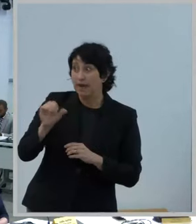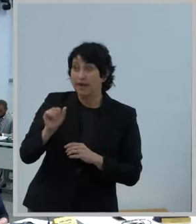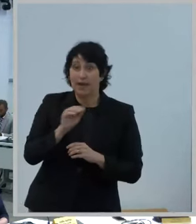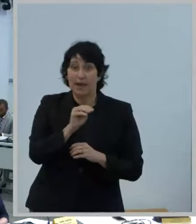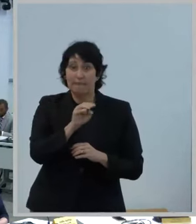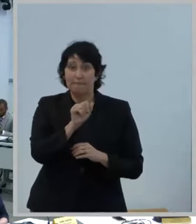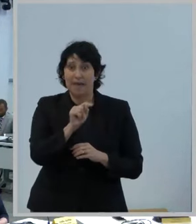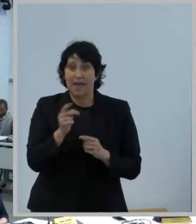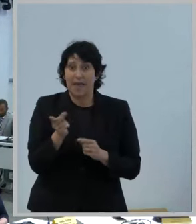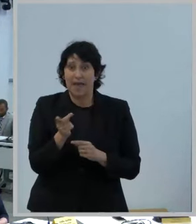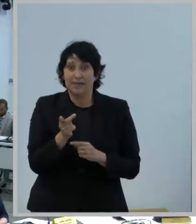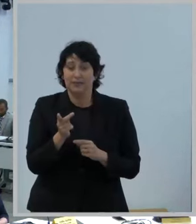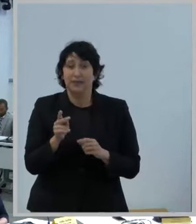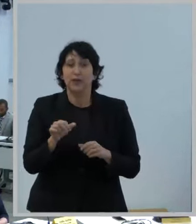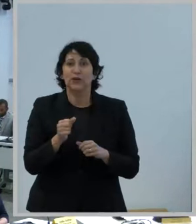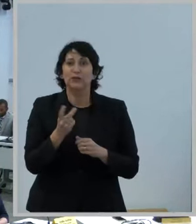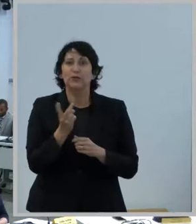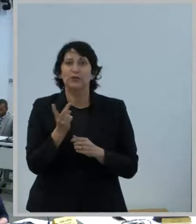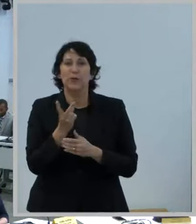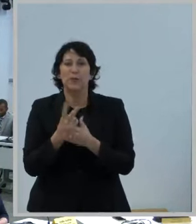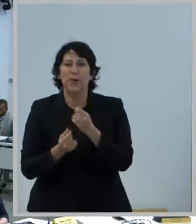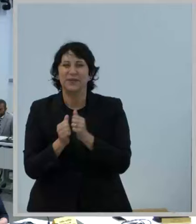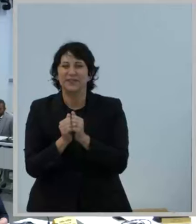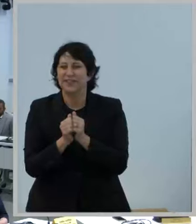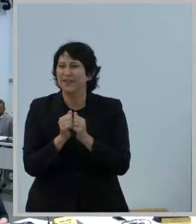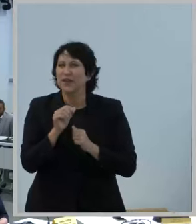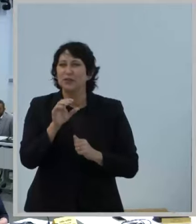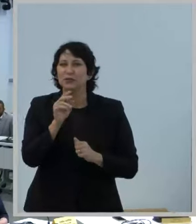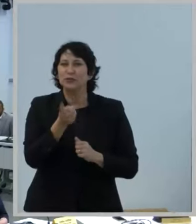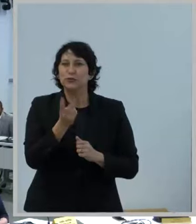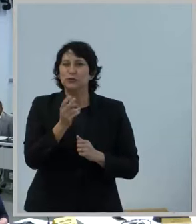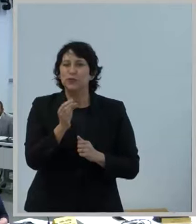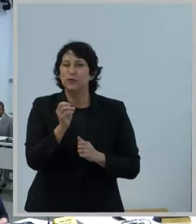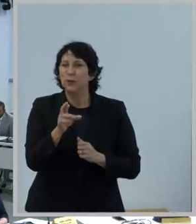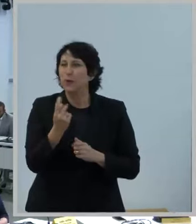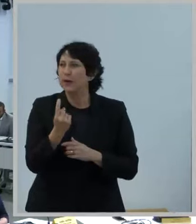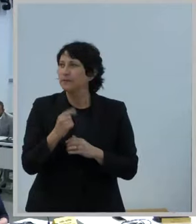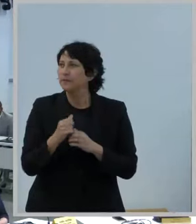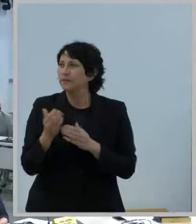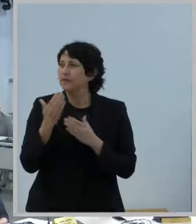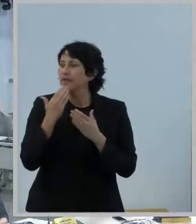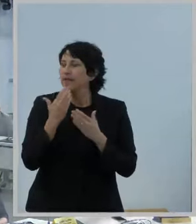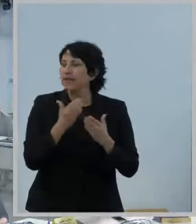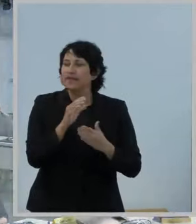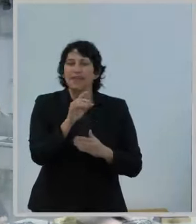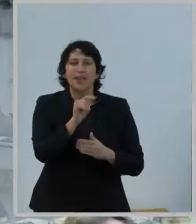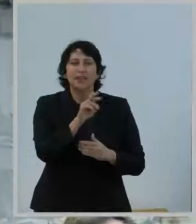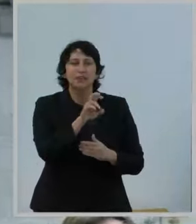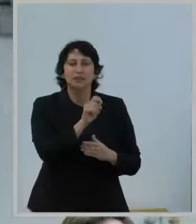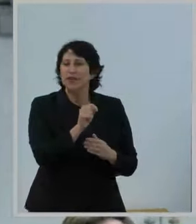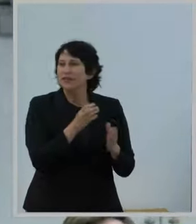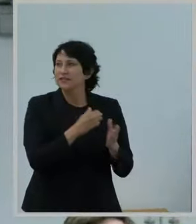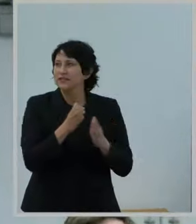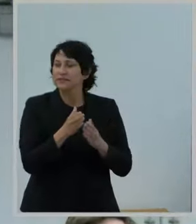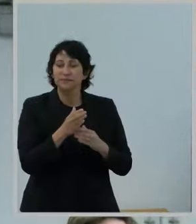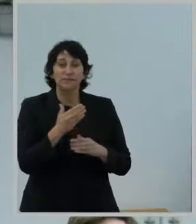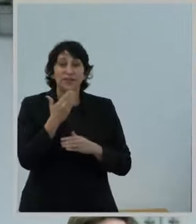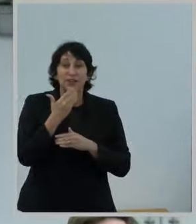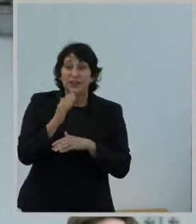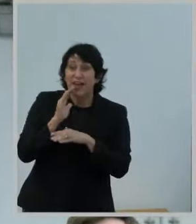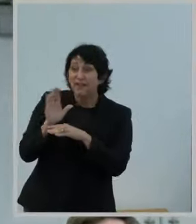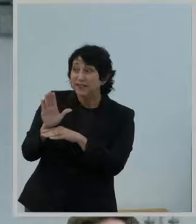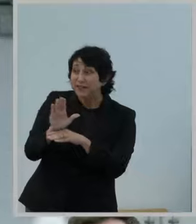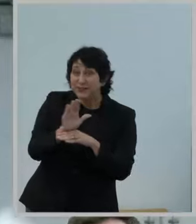take this as a twofer, so I'm going to throw it to Rebecca first. Thank you, Chris. Good afternoon,